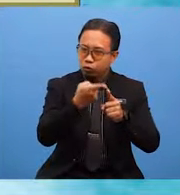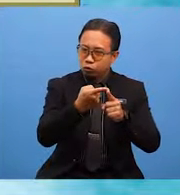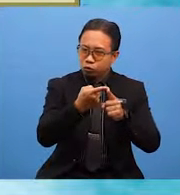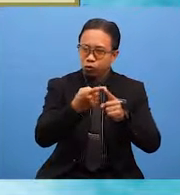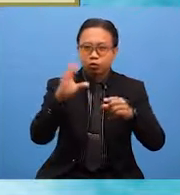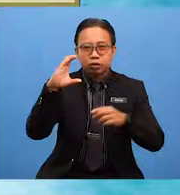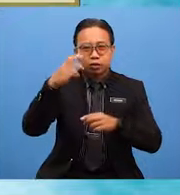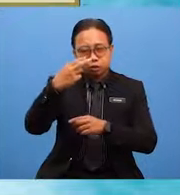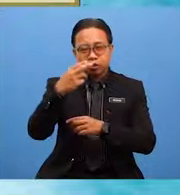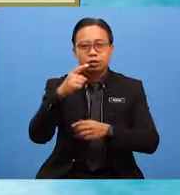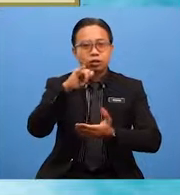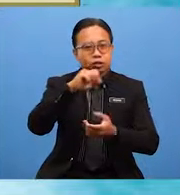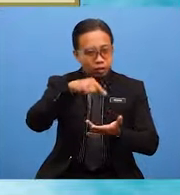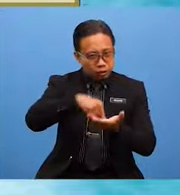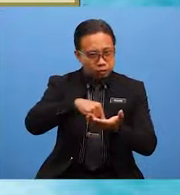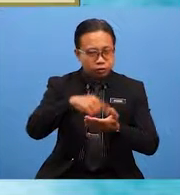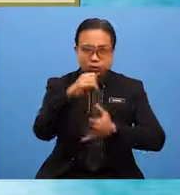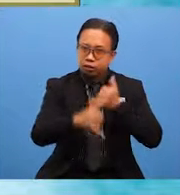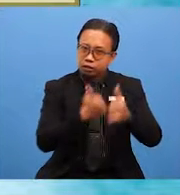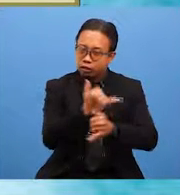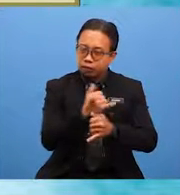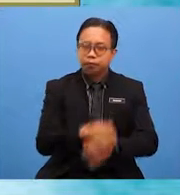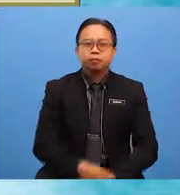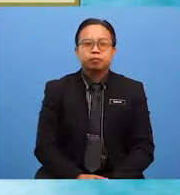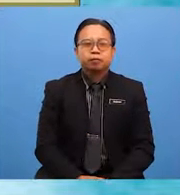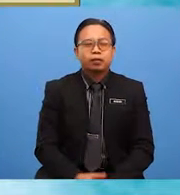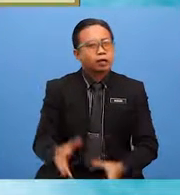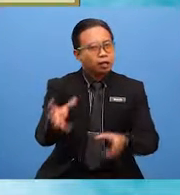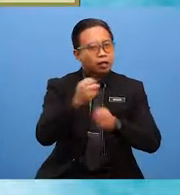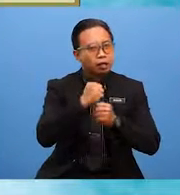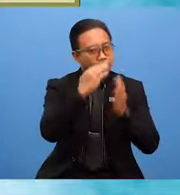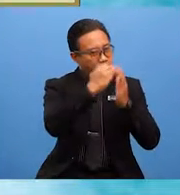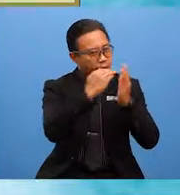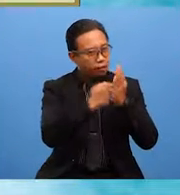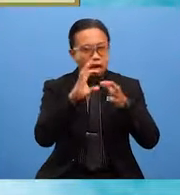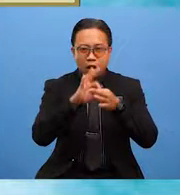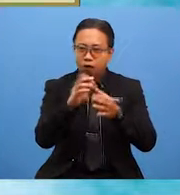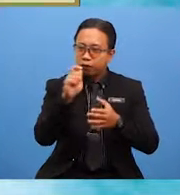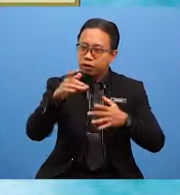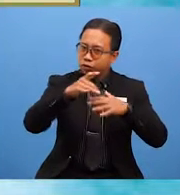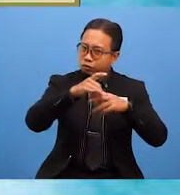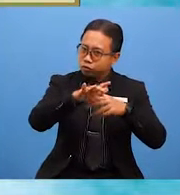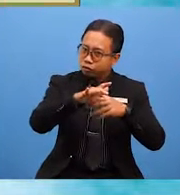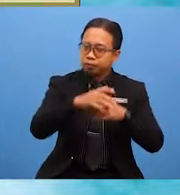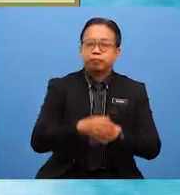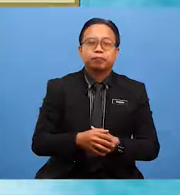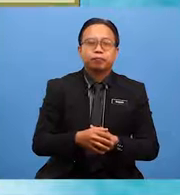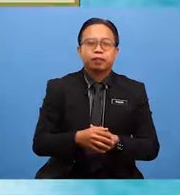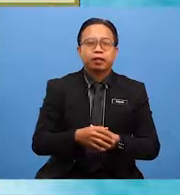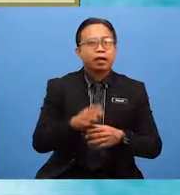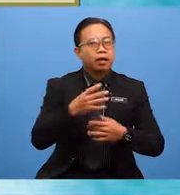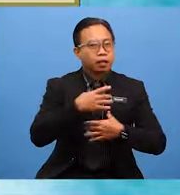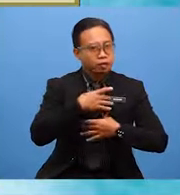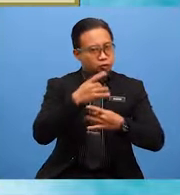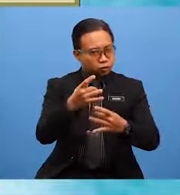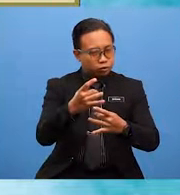this year. Do not forget all the details of the trip and make it as interesting as